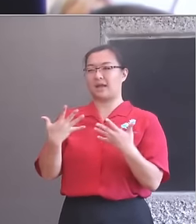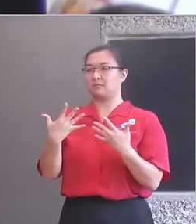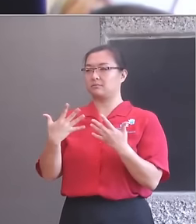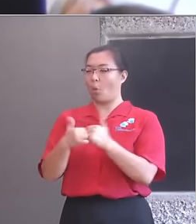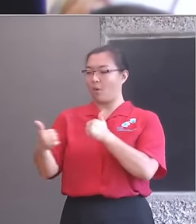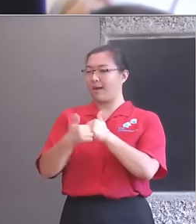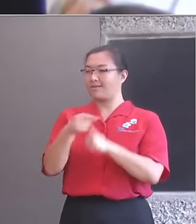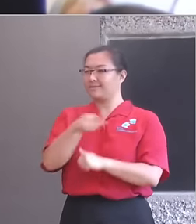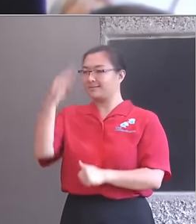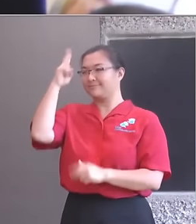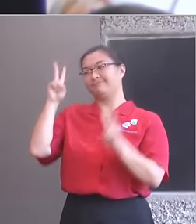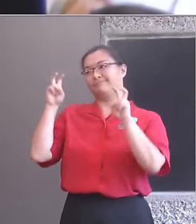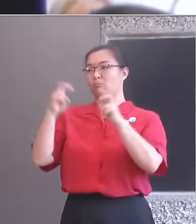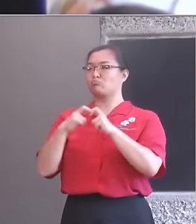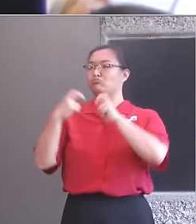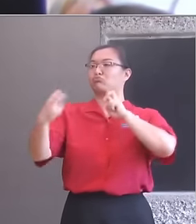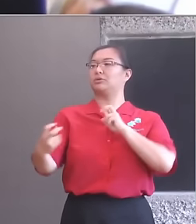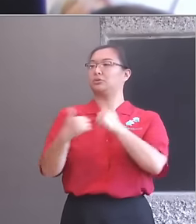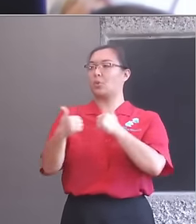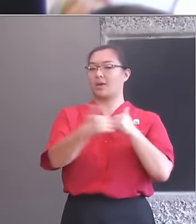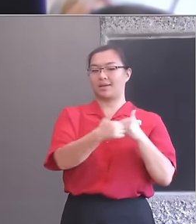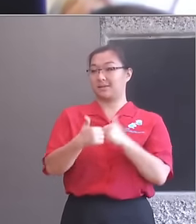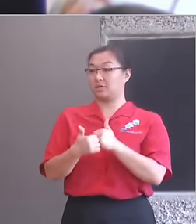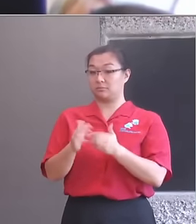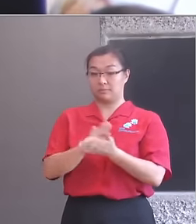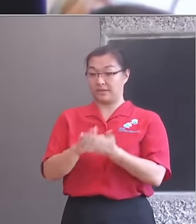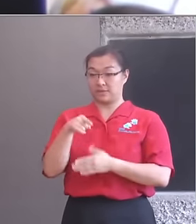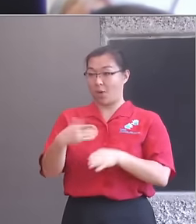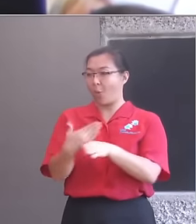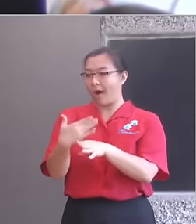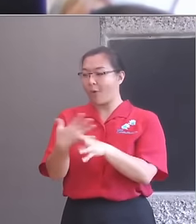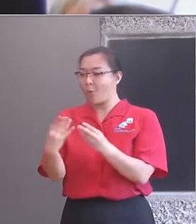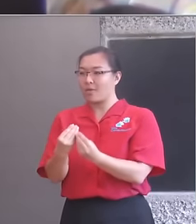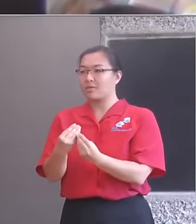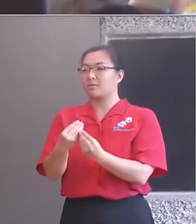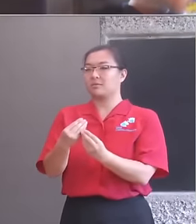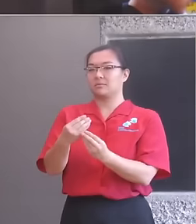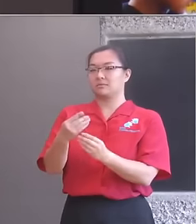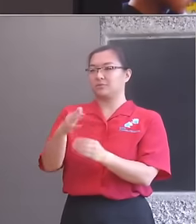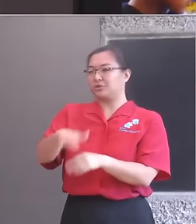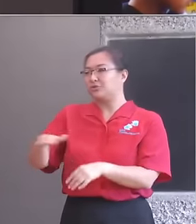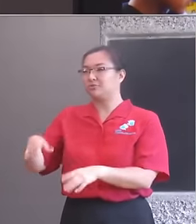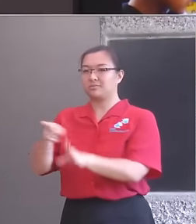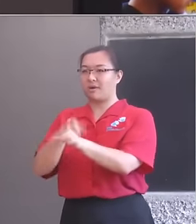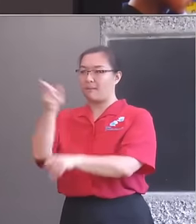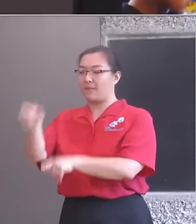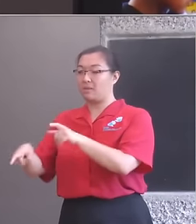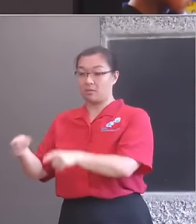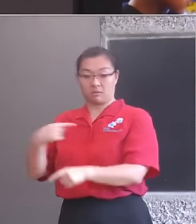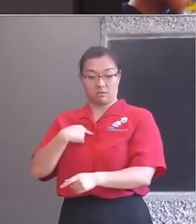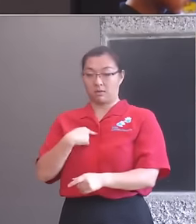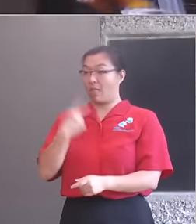vital role in building local cultural alliances, increasing provision for children and young people, and bringing in more revenue.